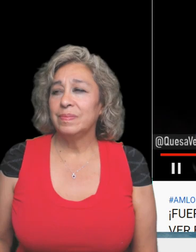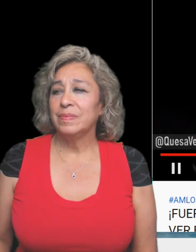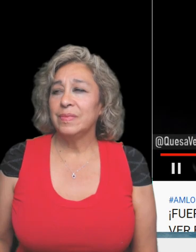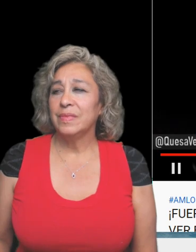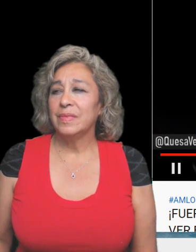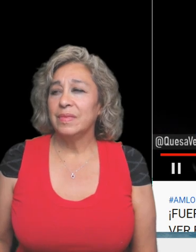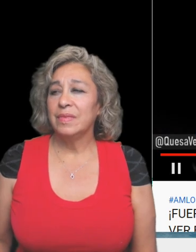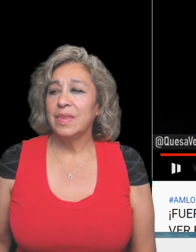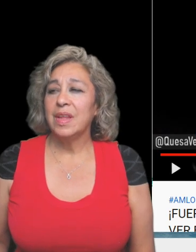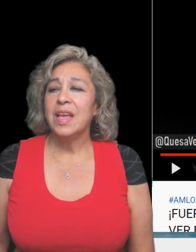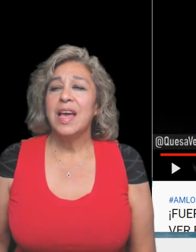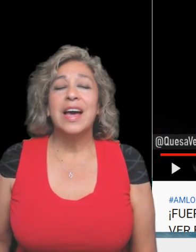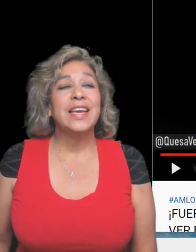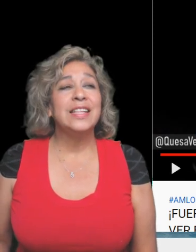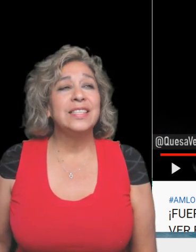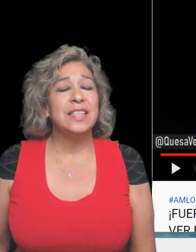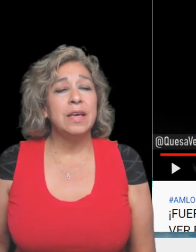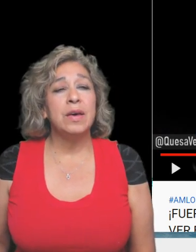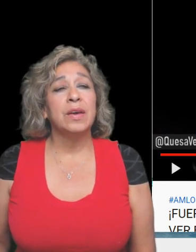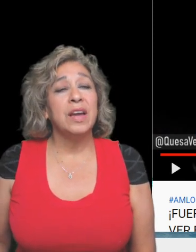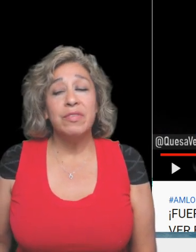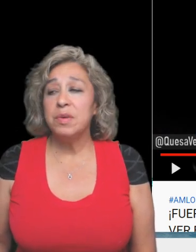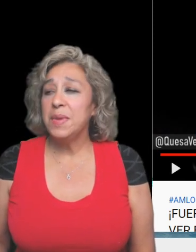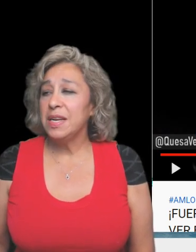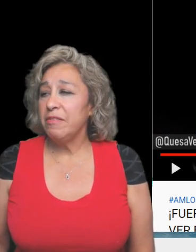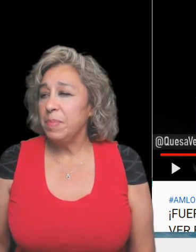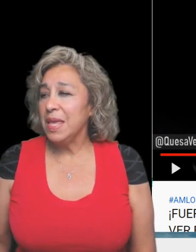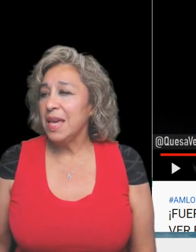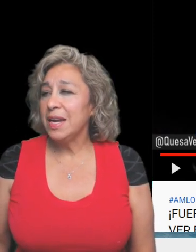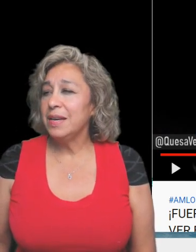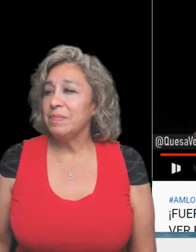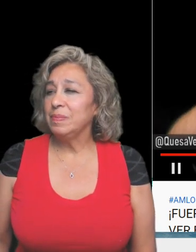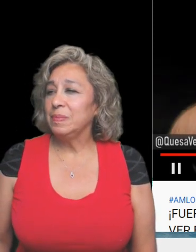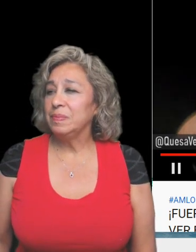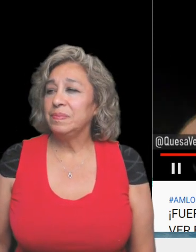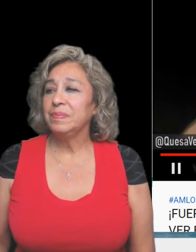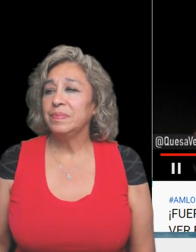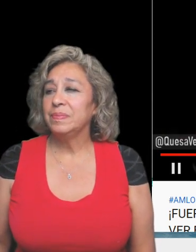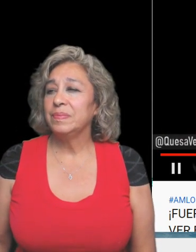this